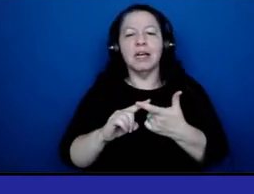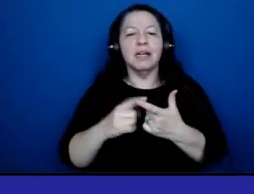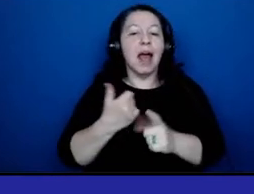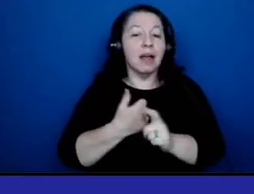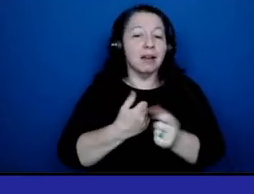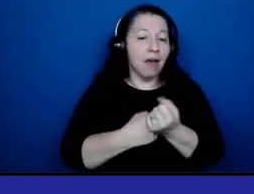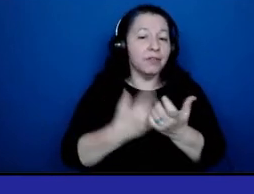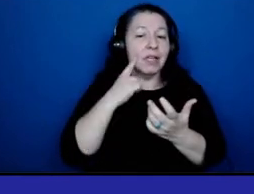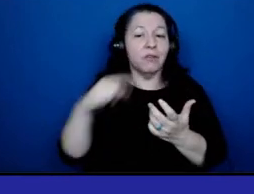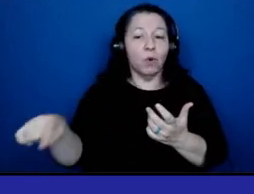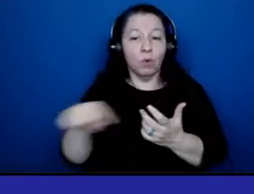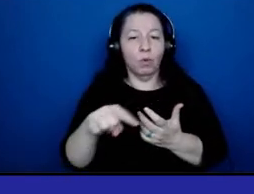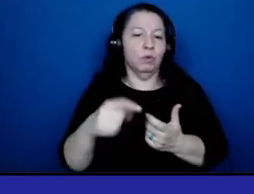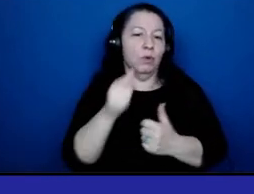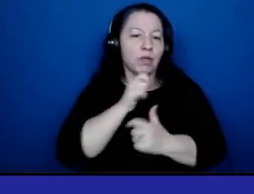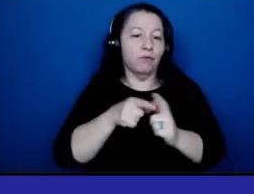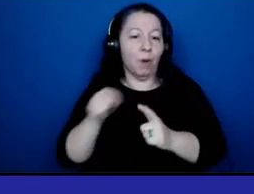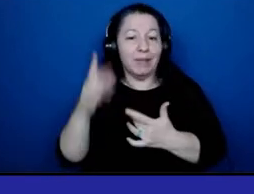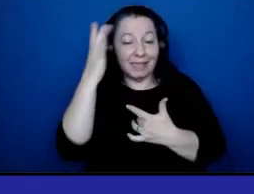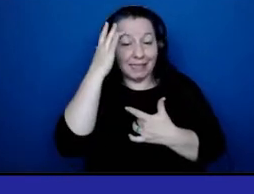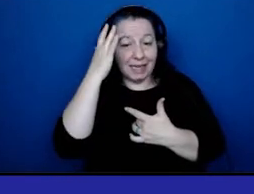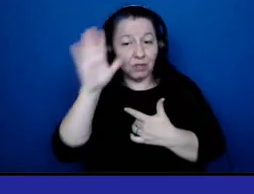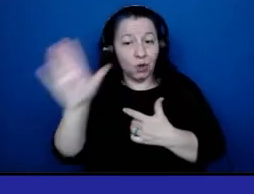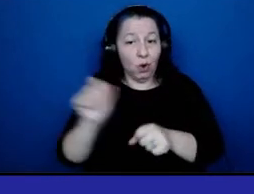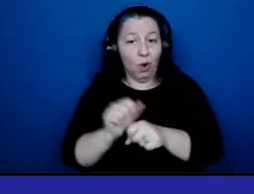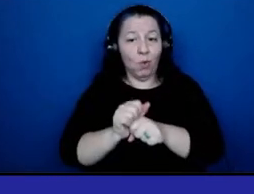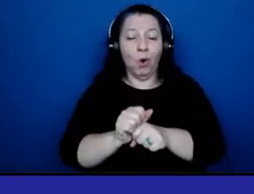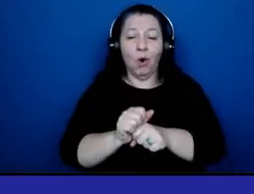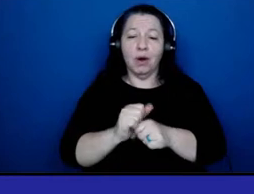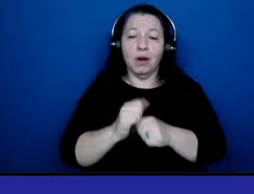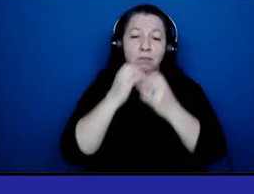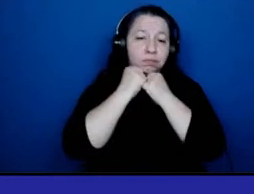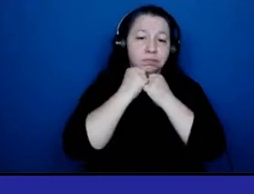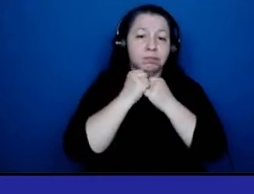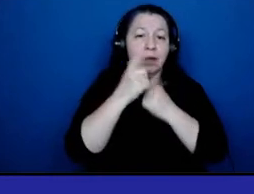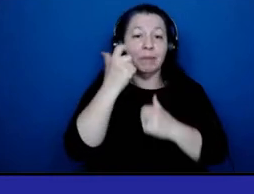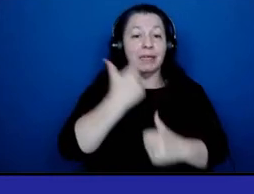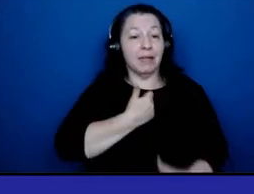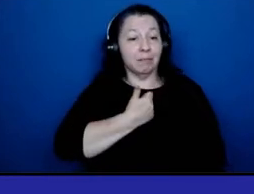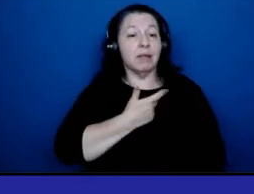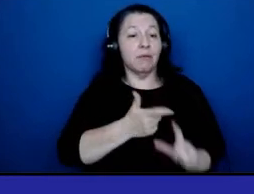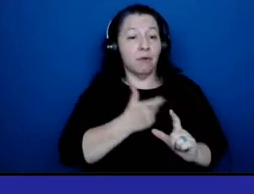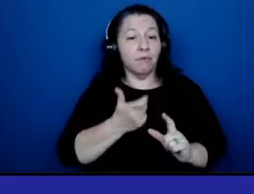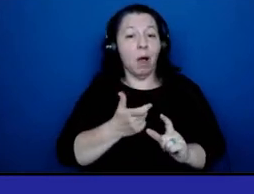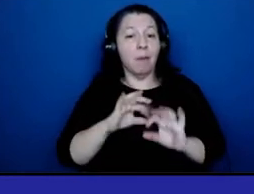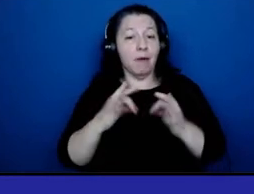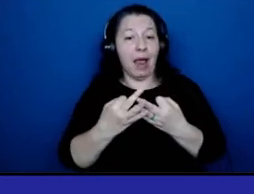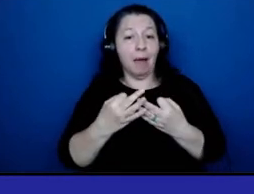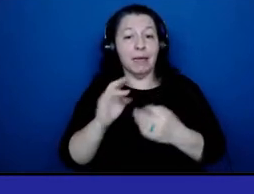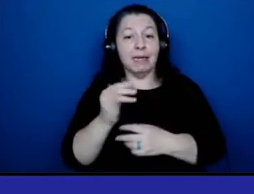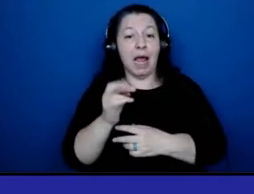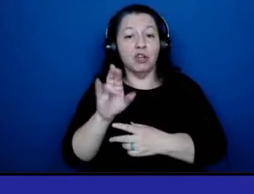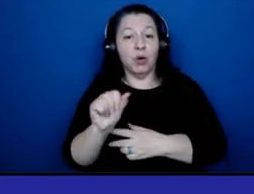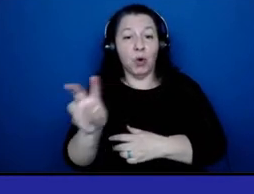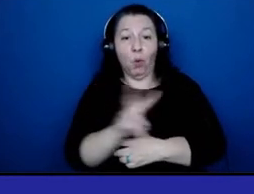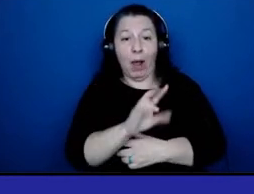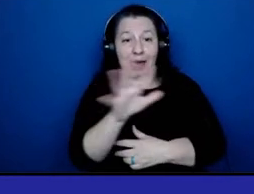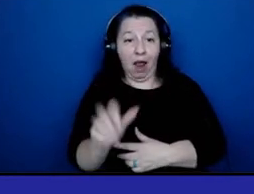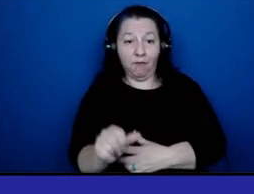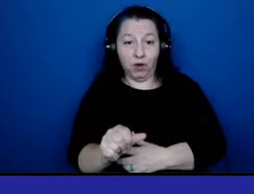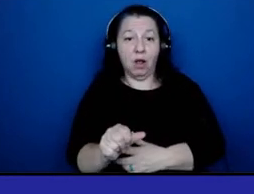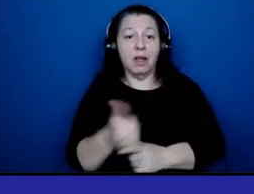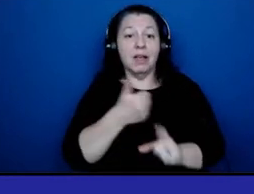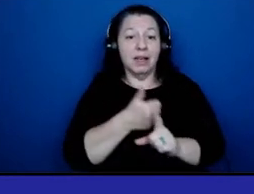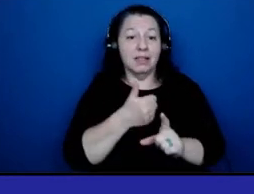suffering from this disease her work is very near and dear to me because i am from a family in nigeria west africa that has been